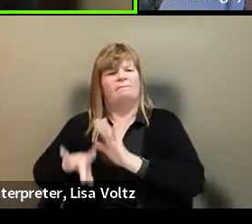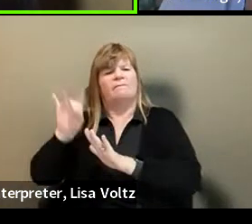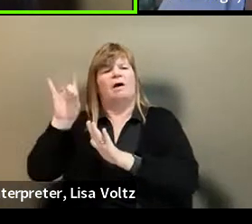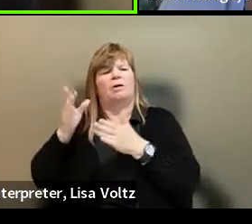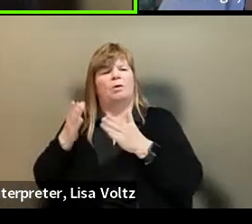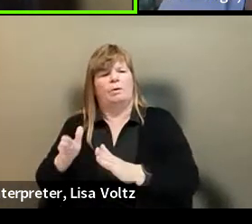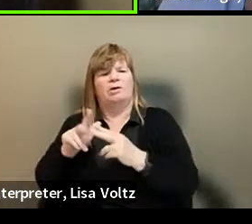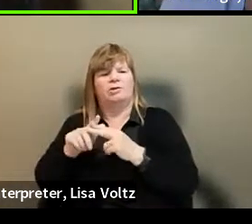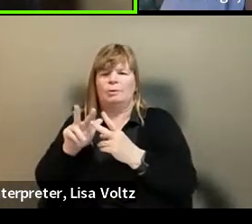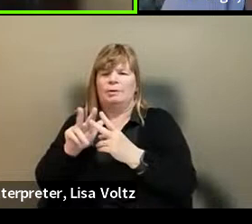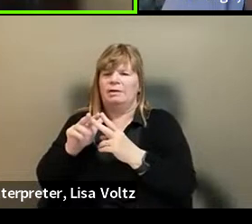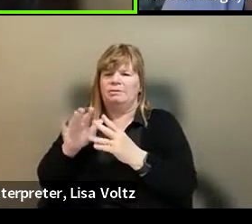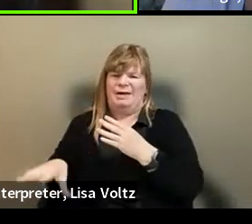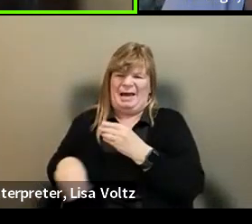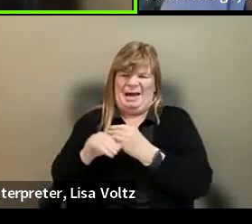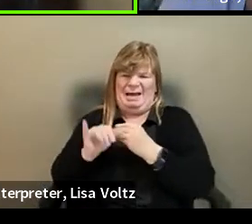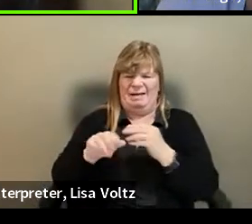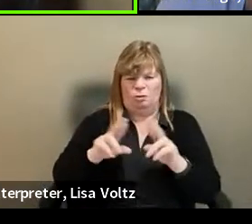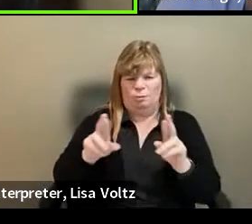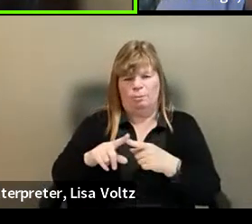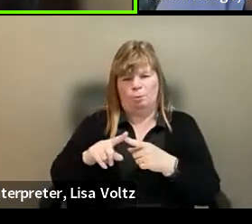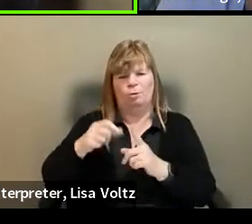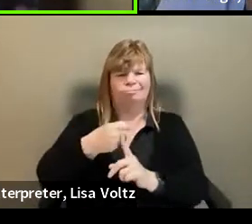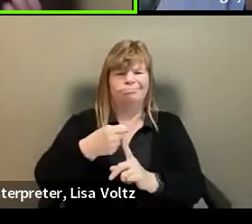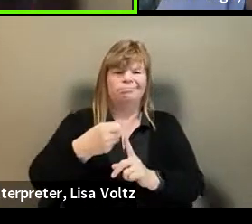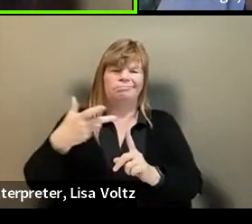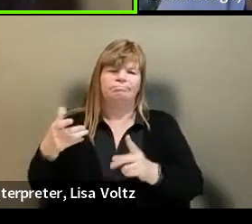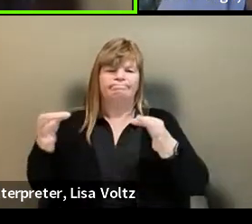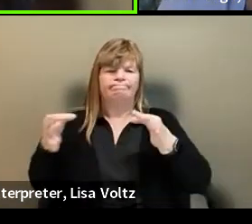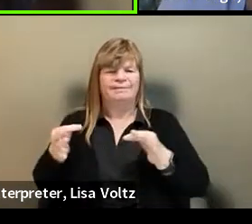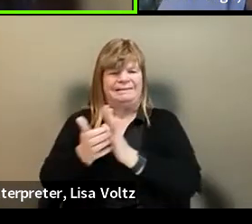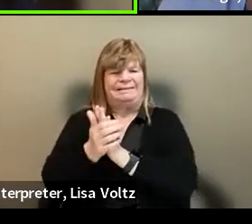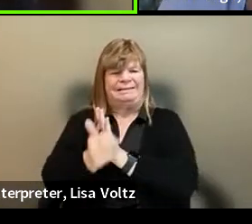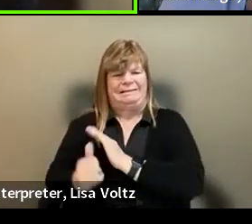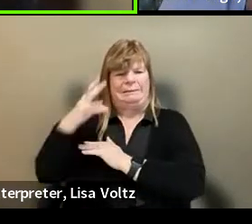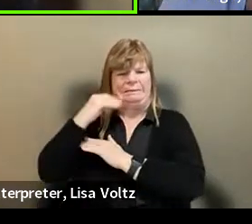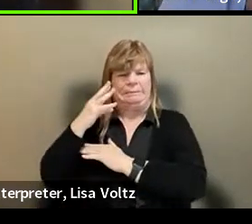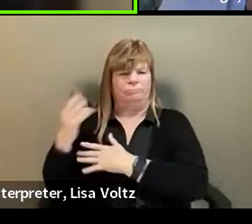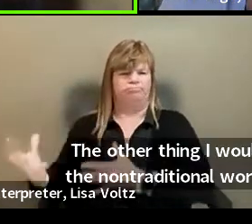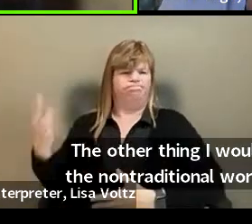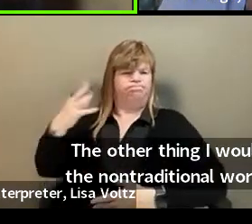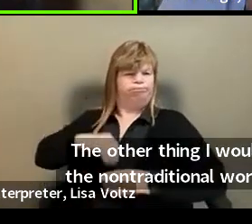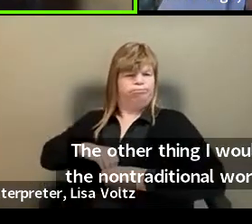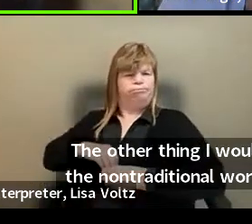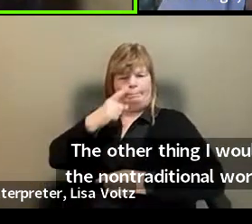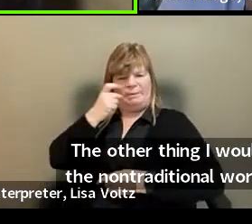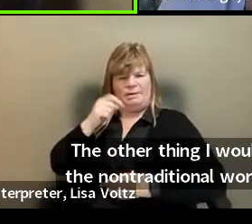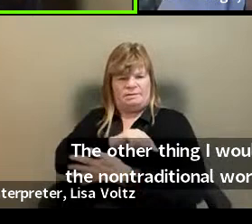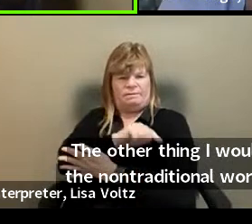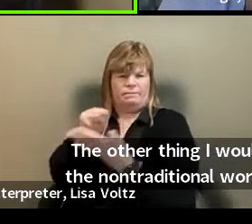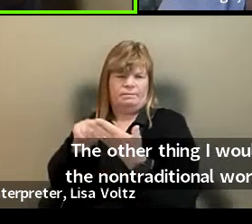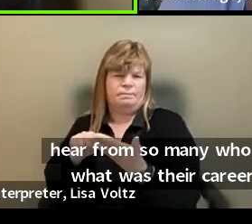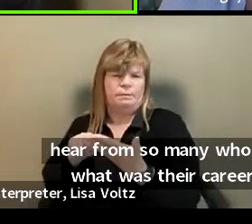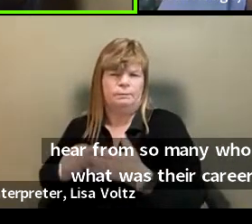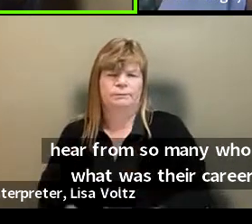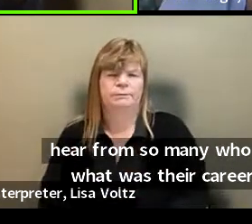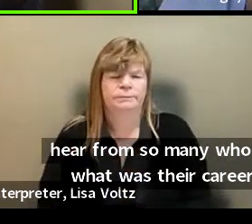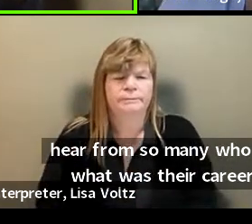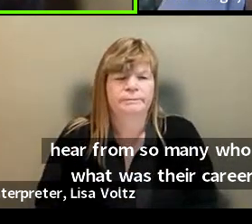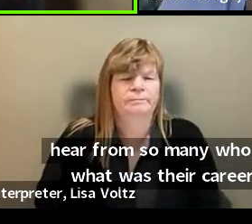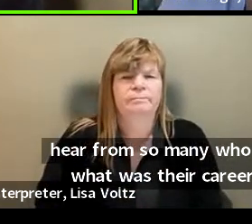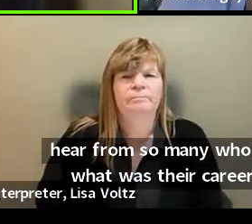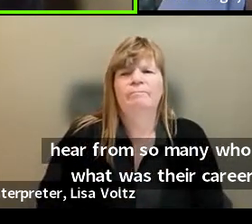either put that on your resume or to talk about it in terms of the skills and experience that you have had during this, um, caregiving time.